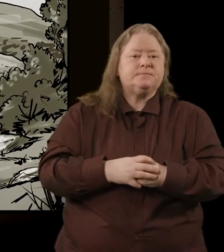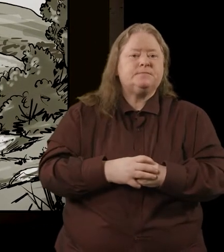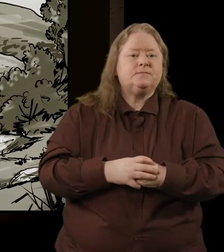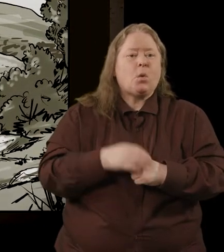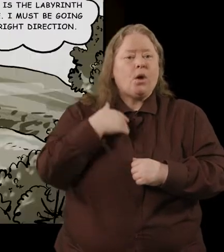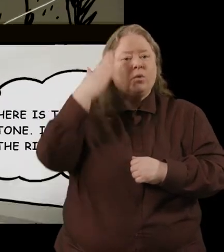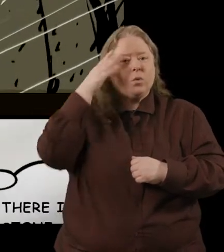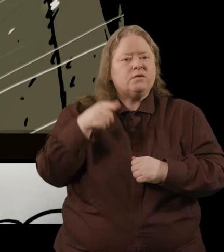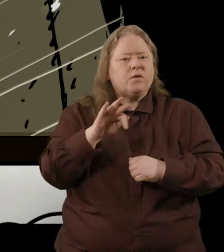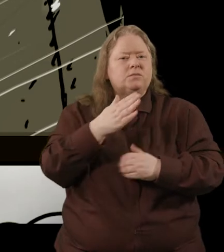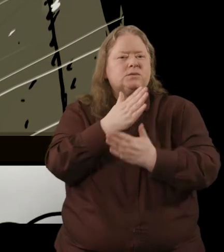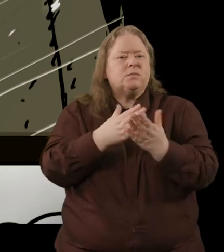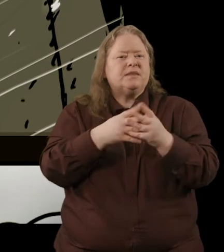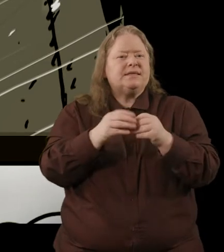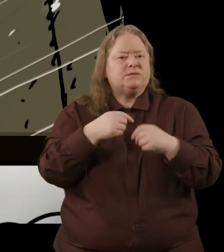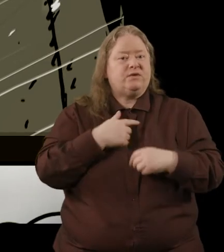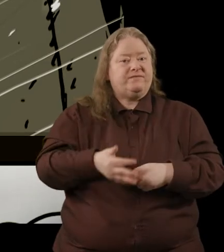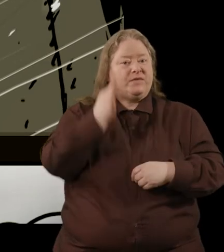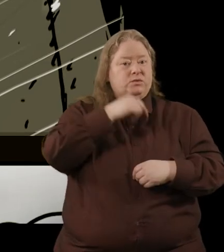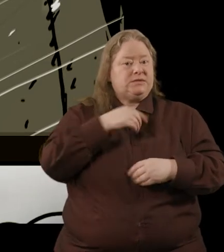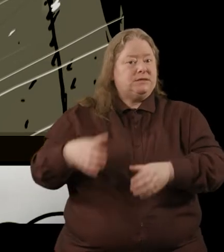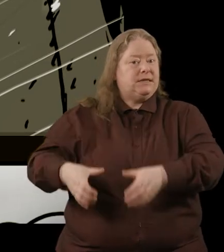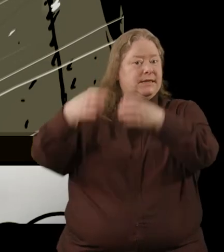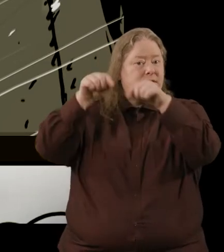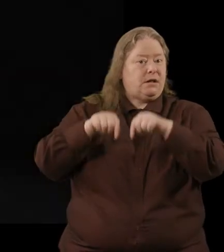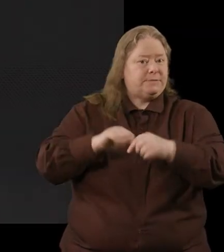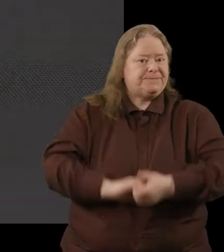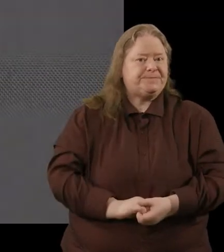We know this from some objects we have found at Glendalough.